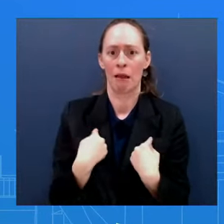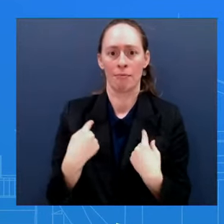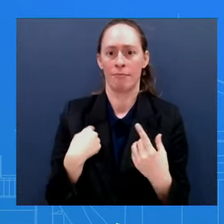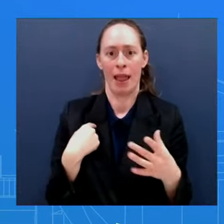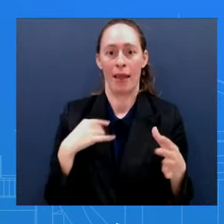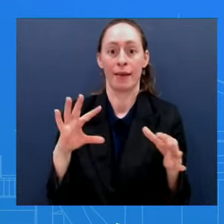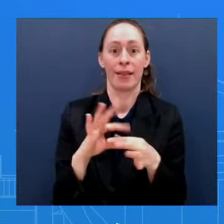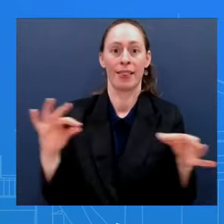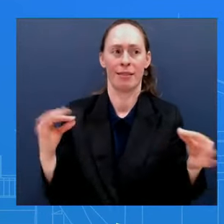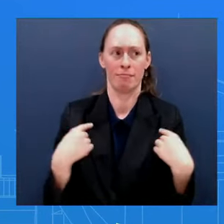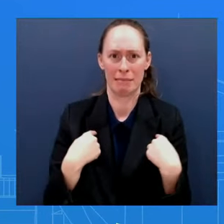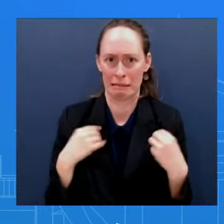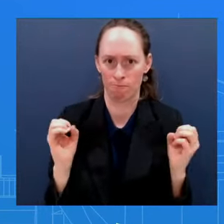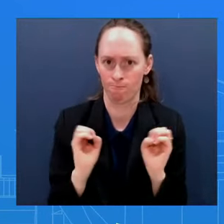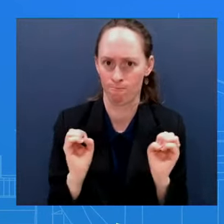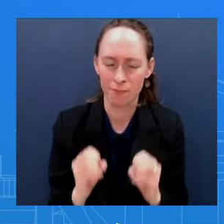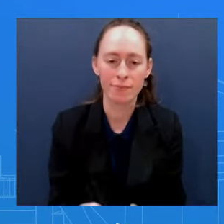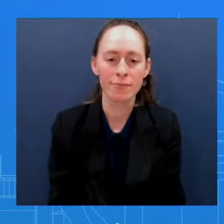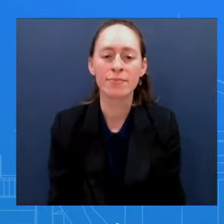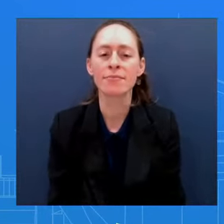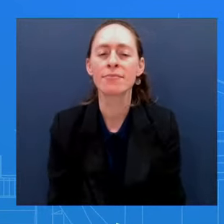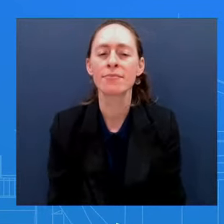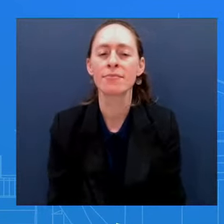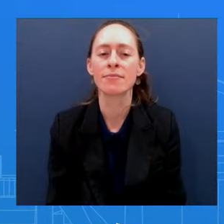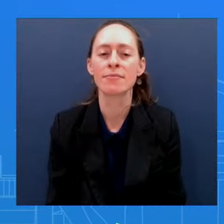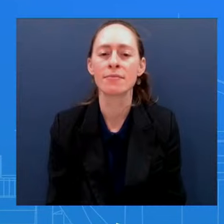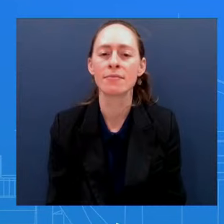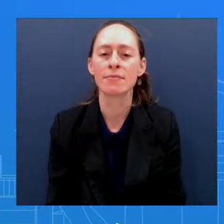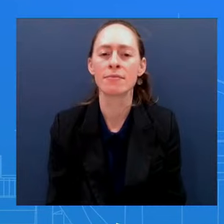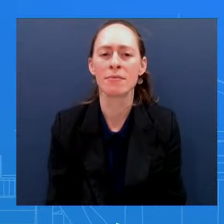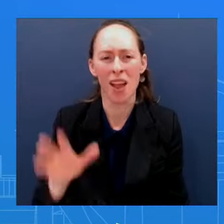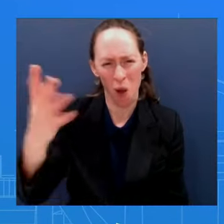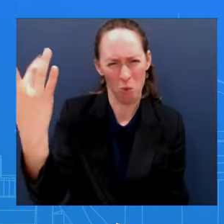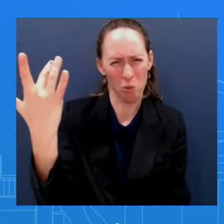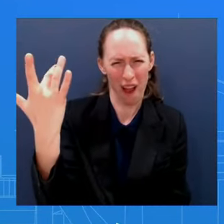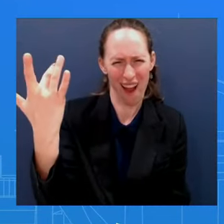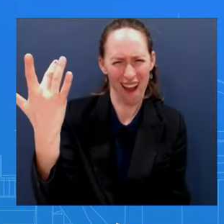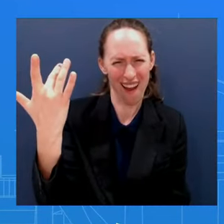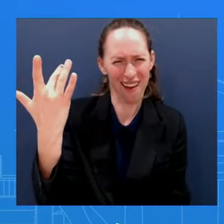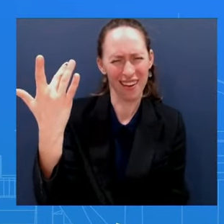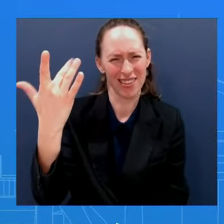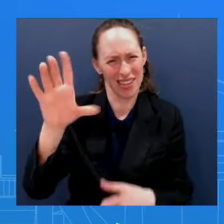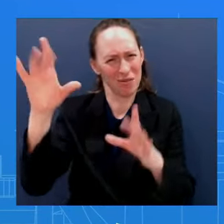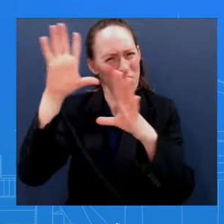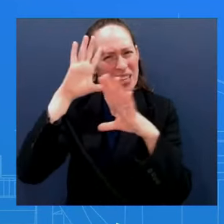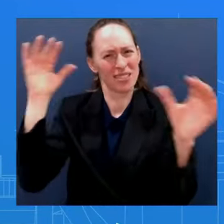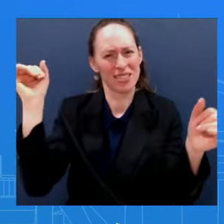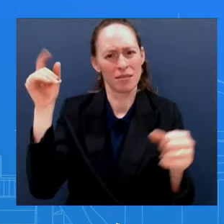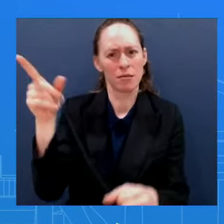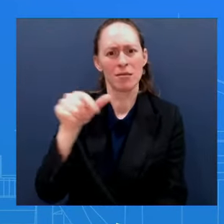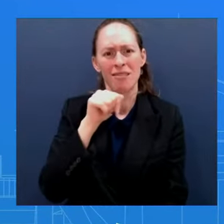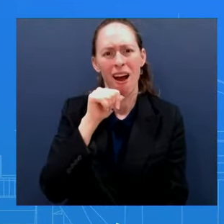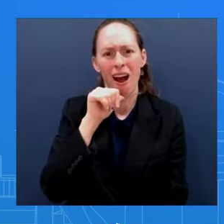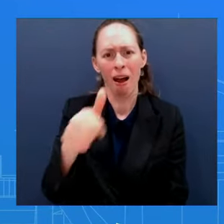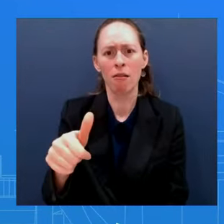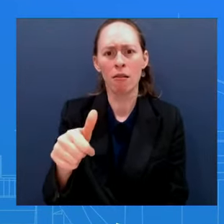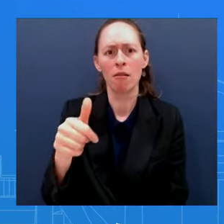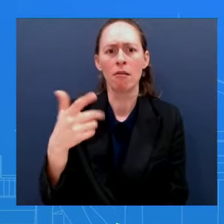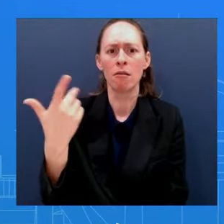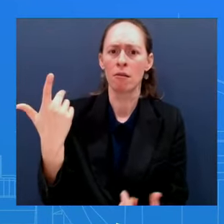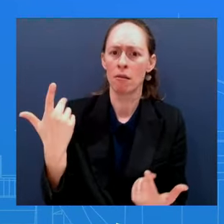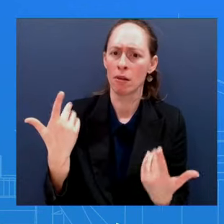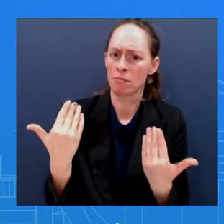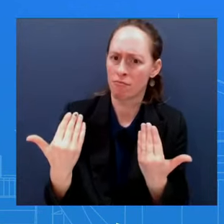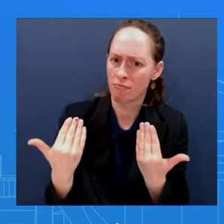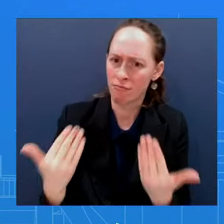platform that his administration is weighing a national ban on Because of national security concerns Again, I'm not going to speak to any hypothetical